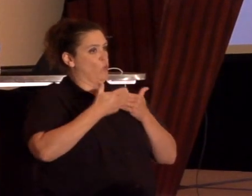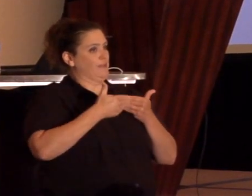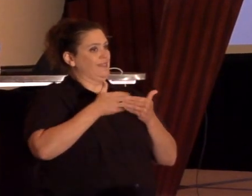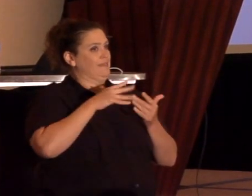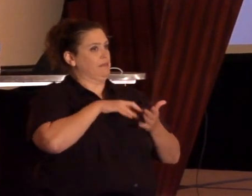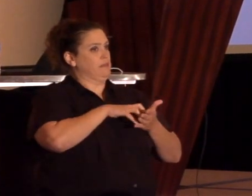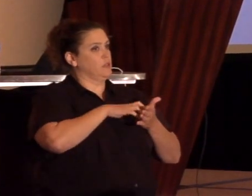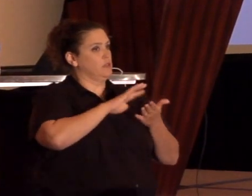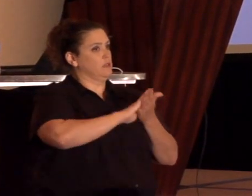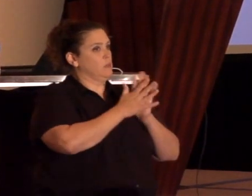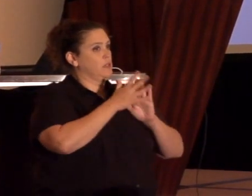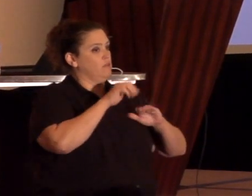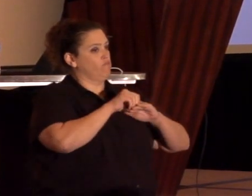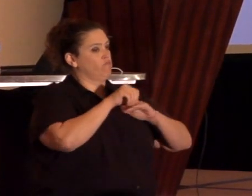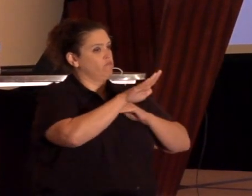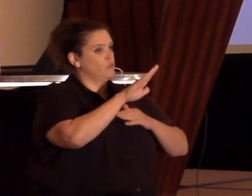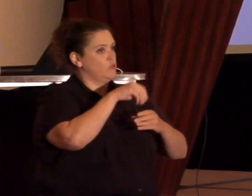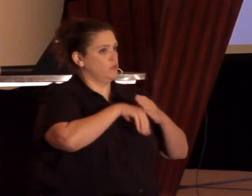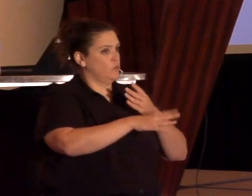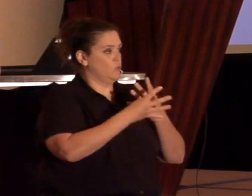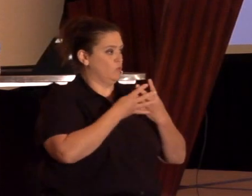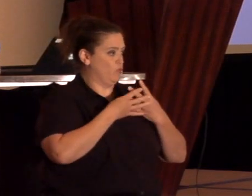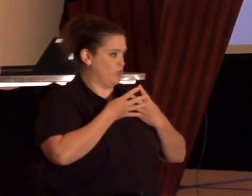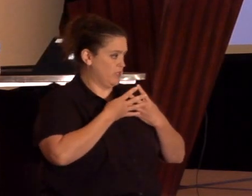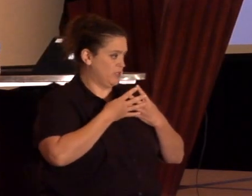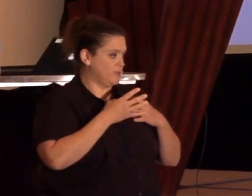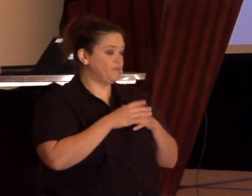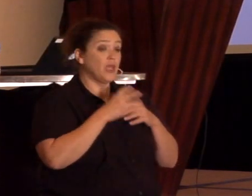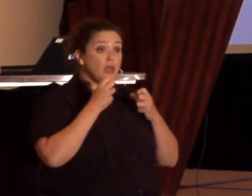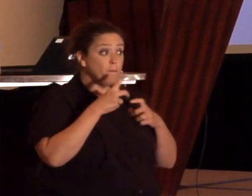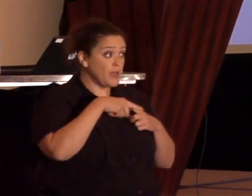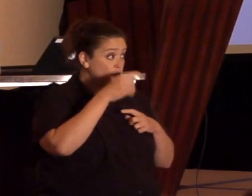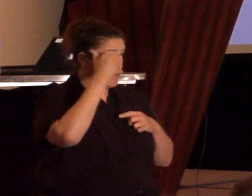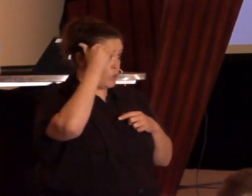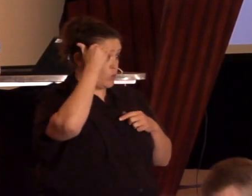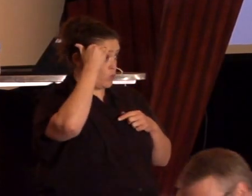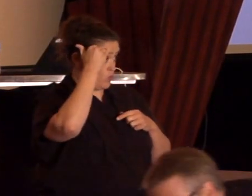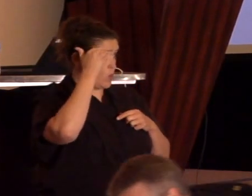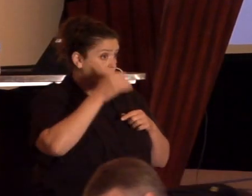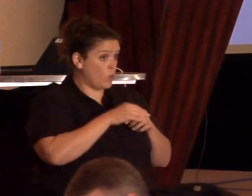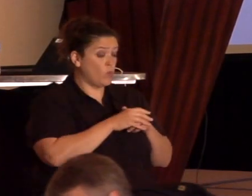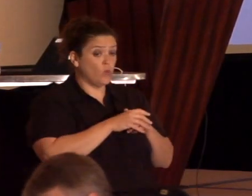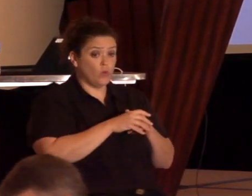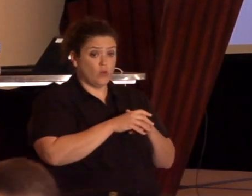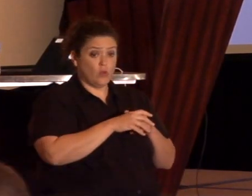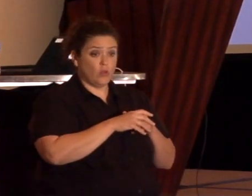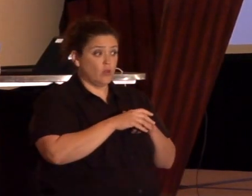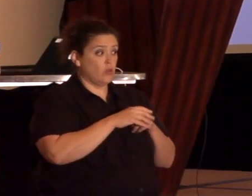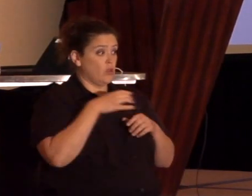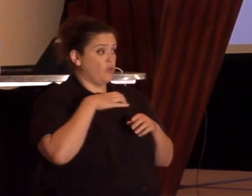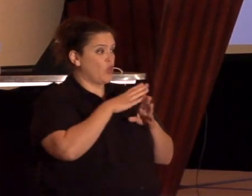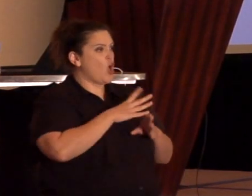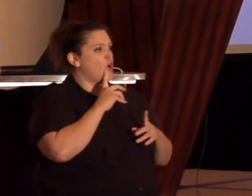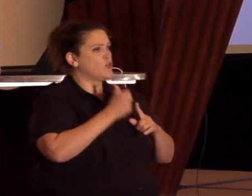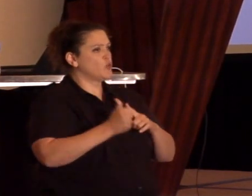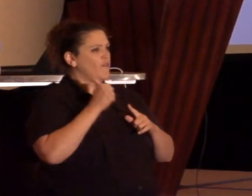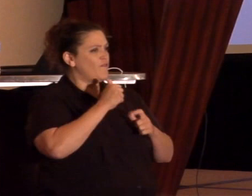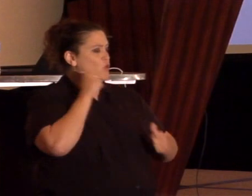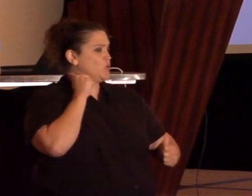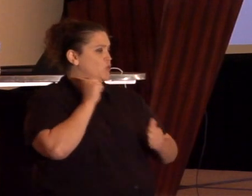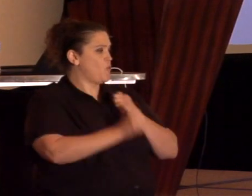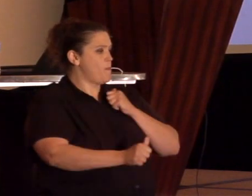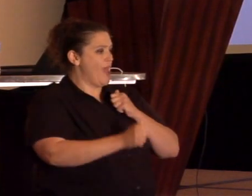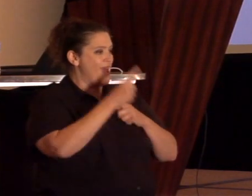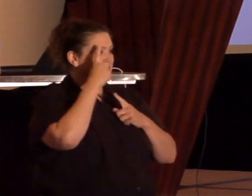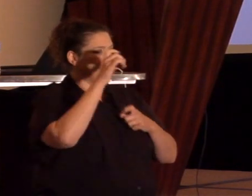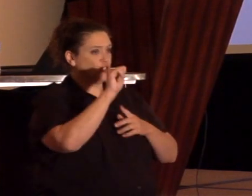prison pipelining. And as many of you know, due to Congress's refusal to pass the DREAM Act, undocumented